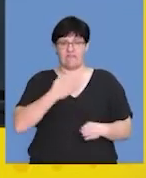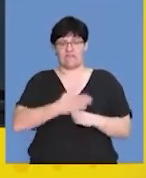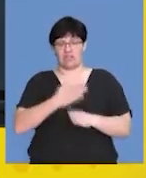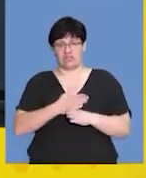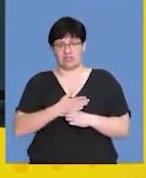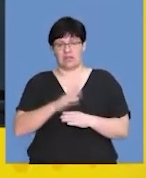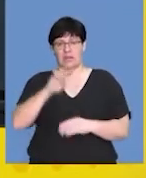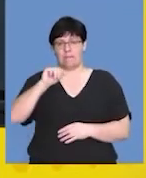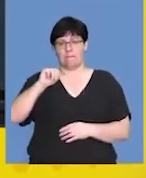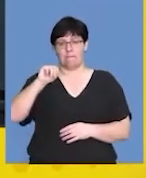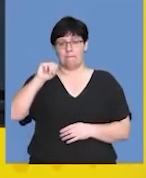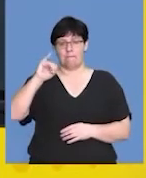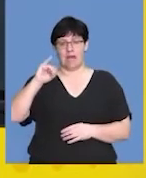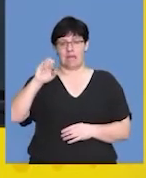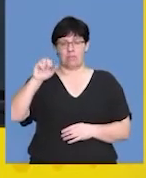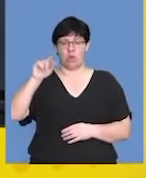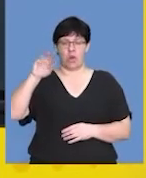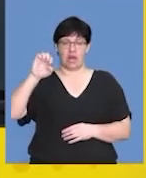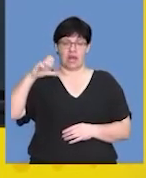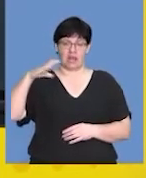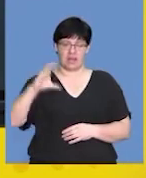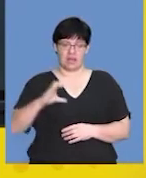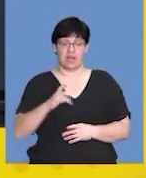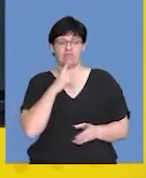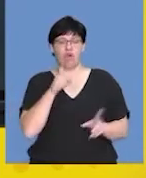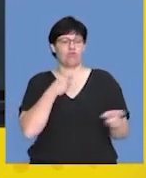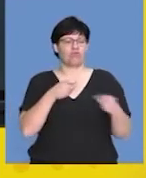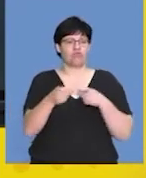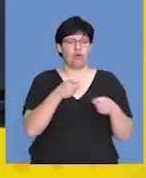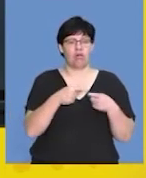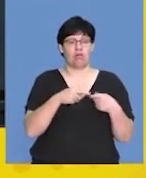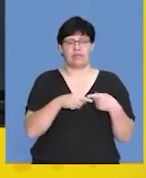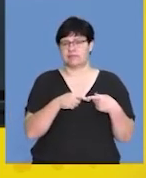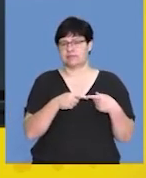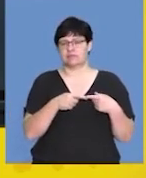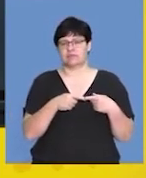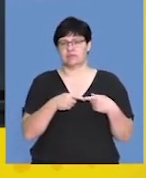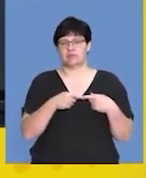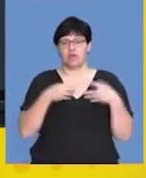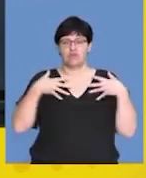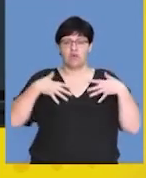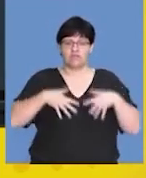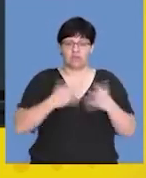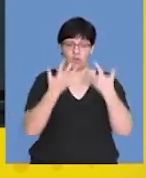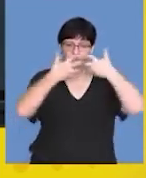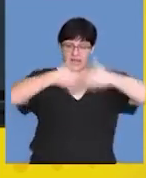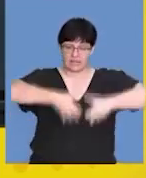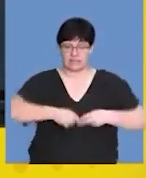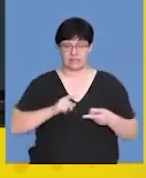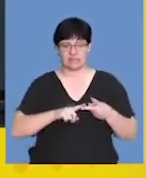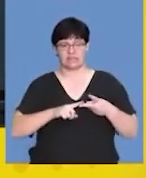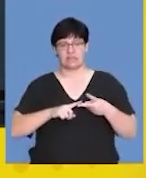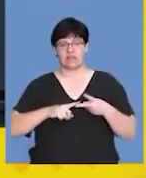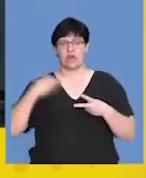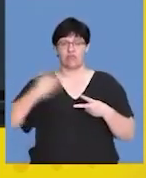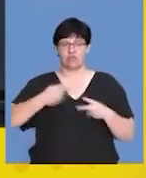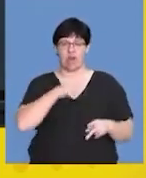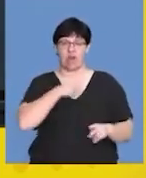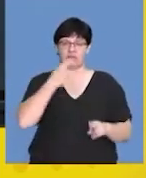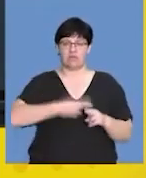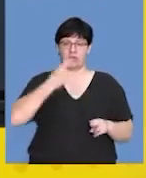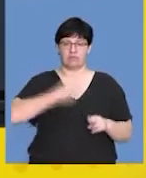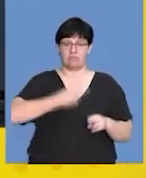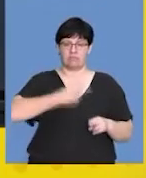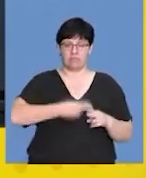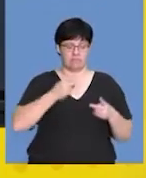of the processes of digestion, it controls nervous coordination, it regulates heart rate,